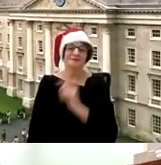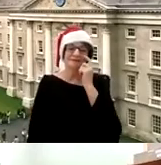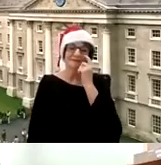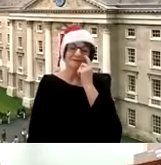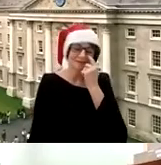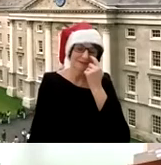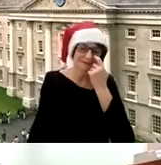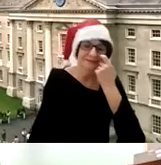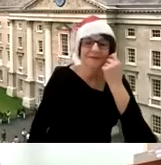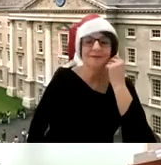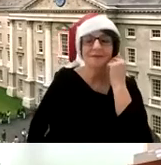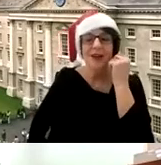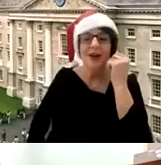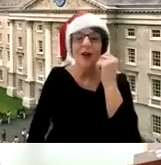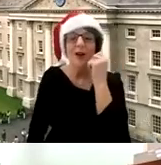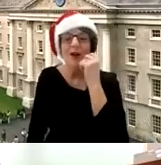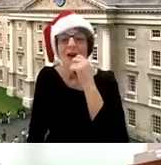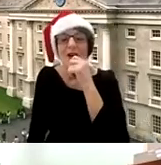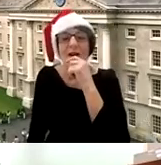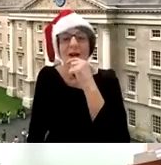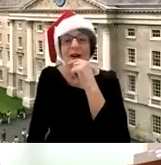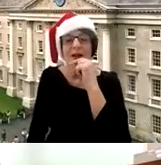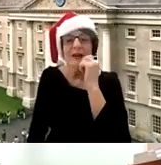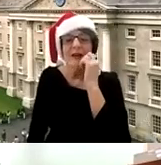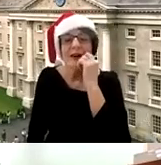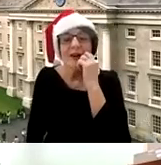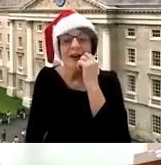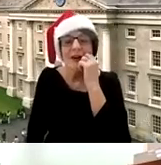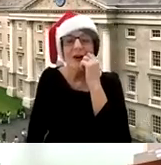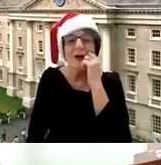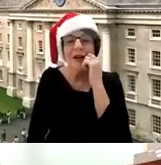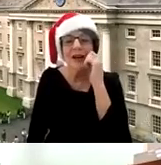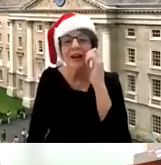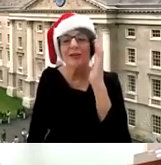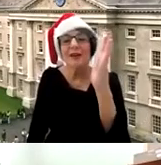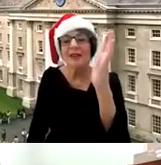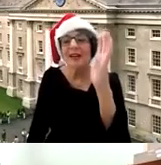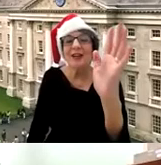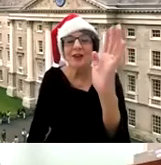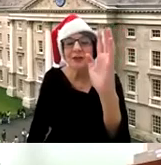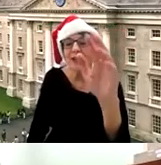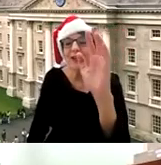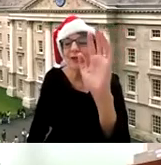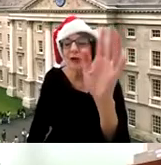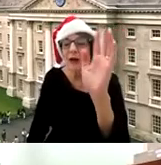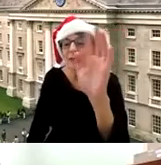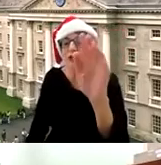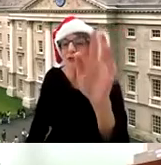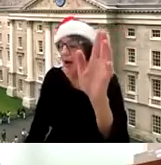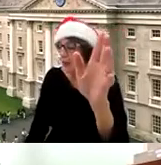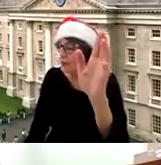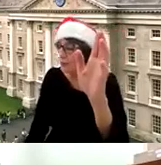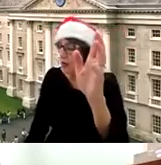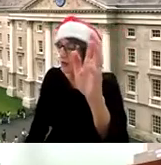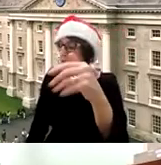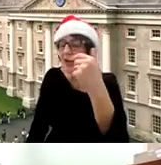published and it comes home to their brothers and sisters and mums and dads okay great thank you thank you no i'm going to